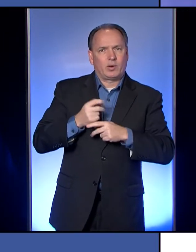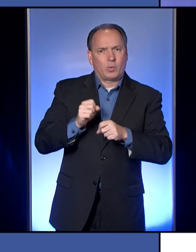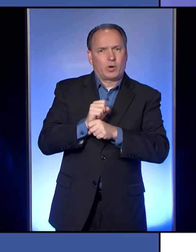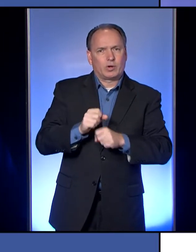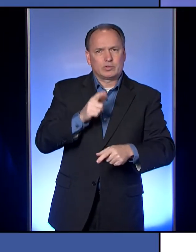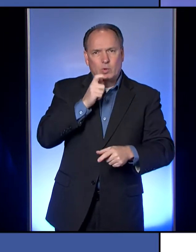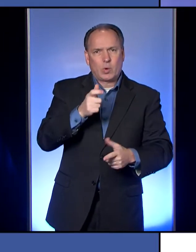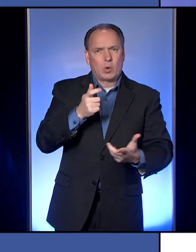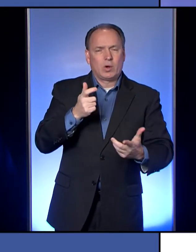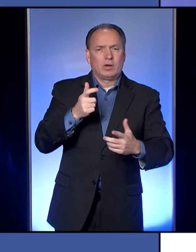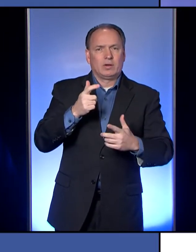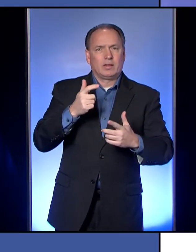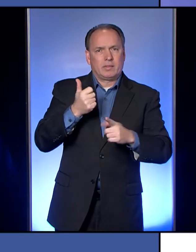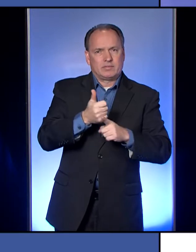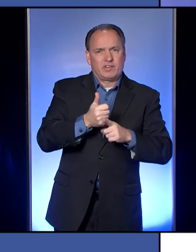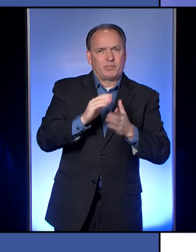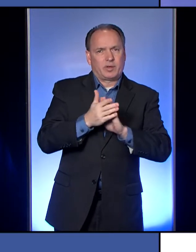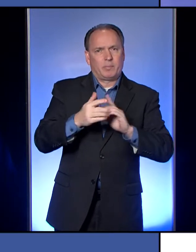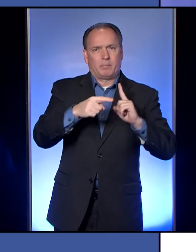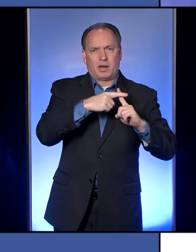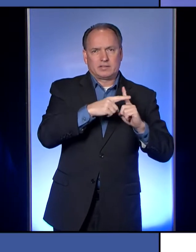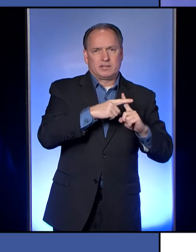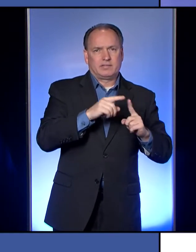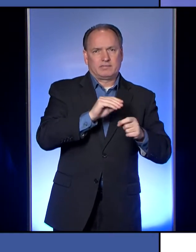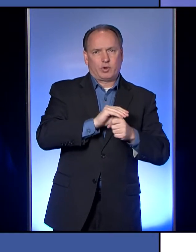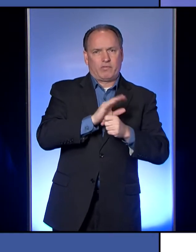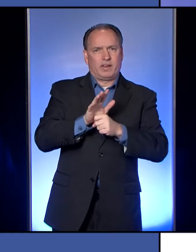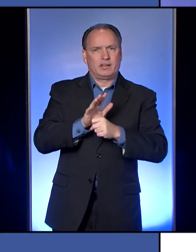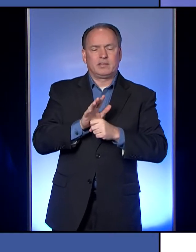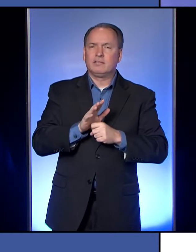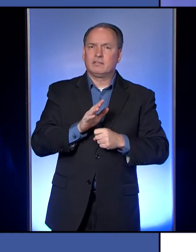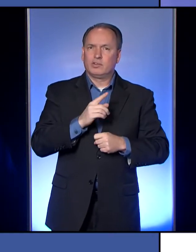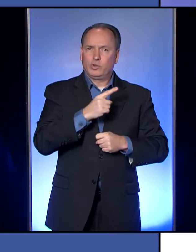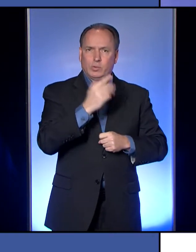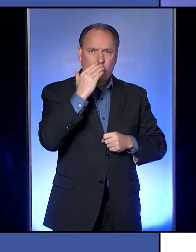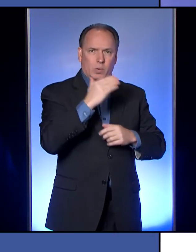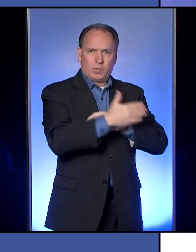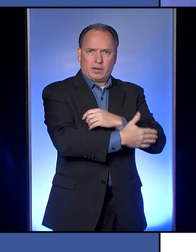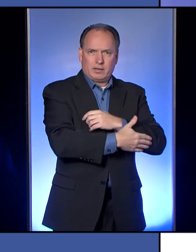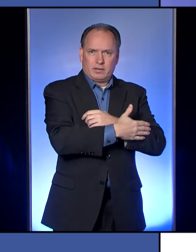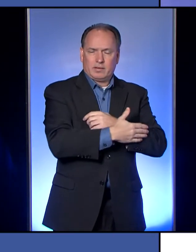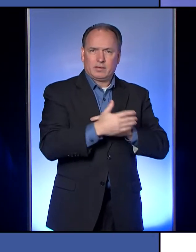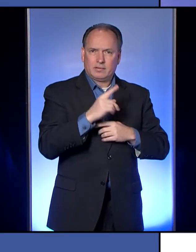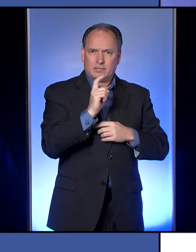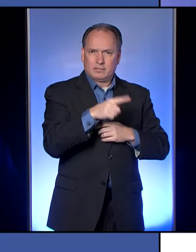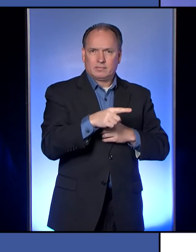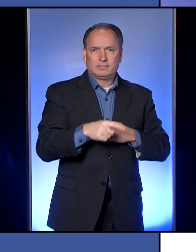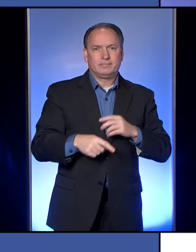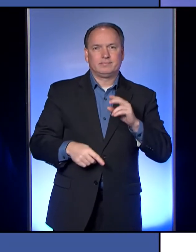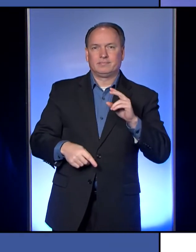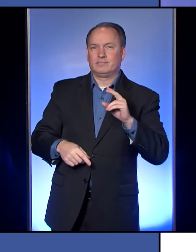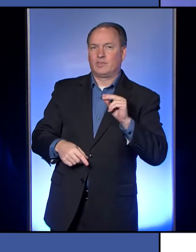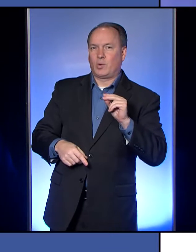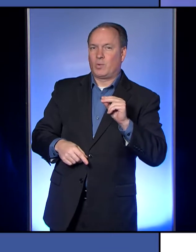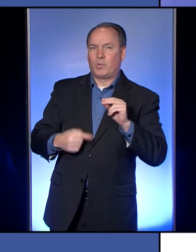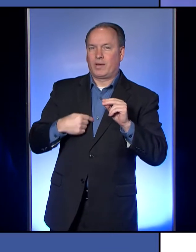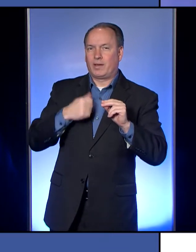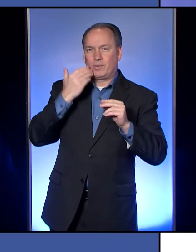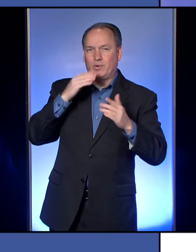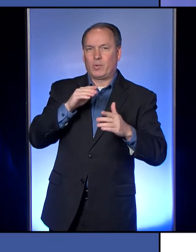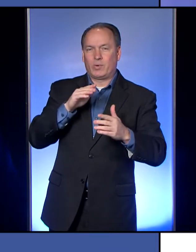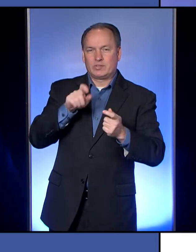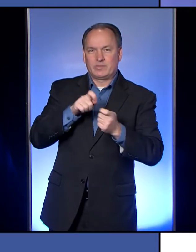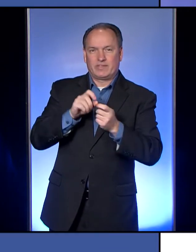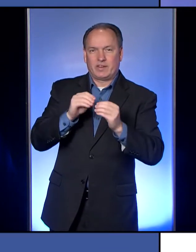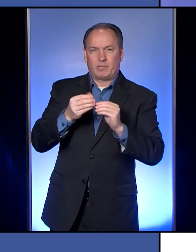Okay. And then I want to speak a little bit about businesses and if someone were to test positive, uh, let's say like a store like